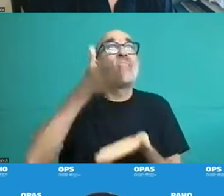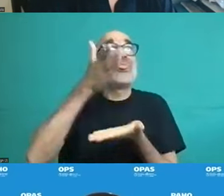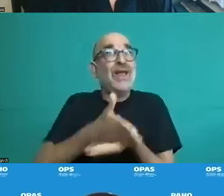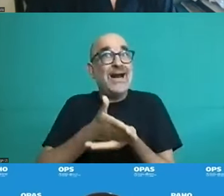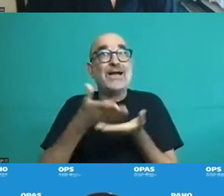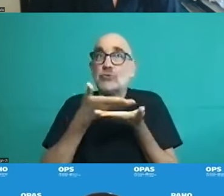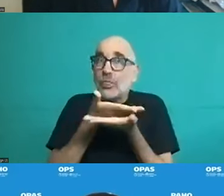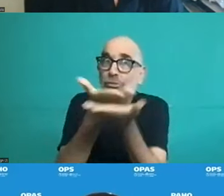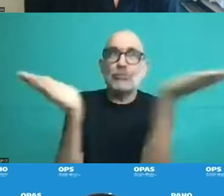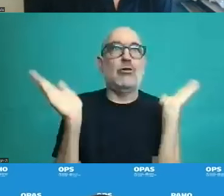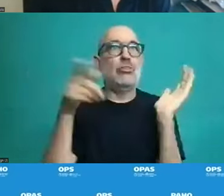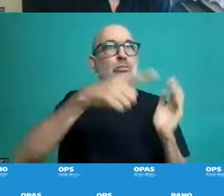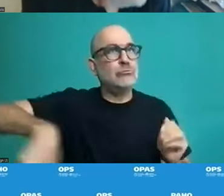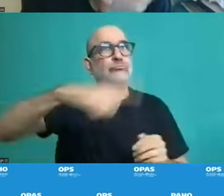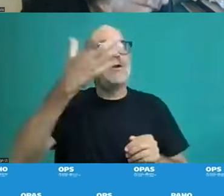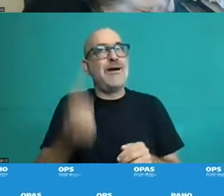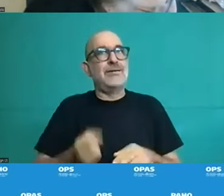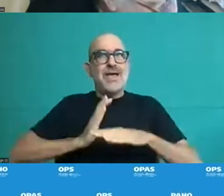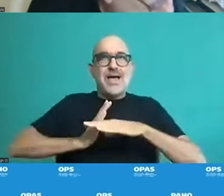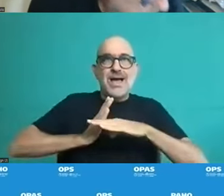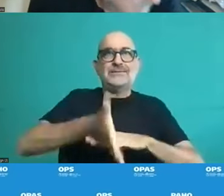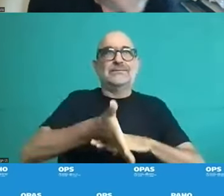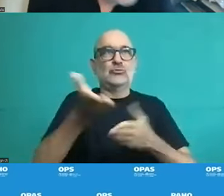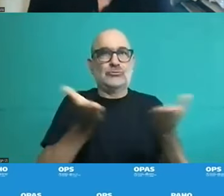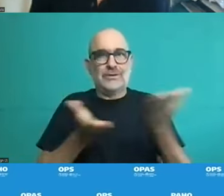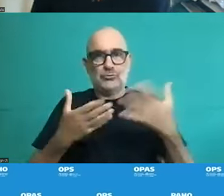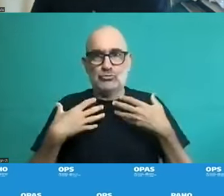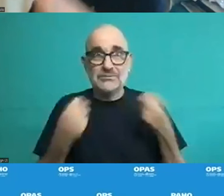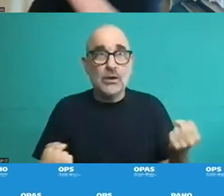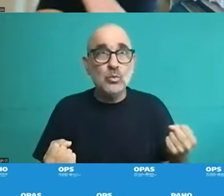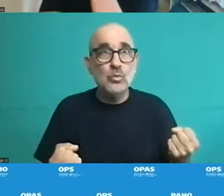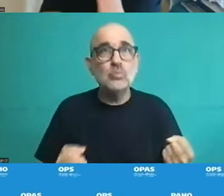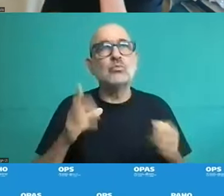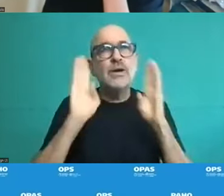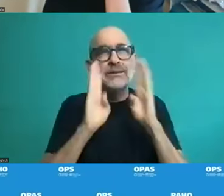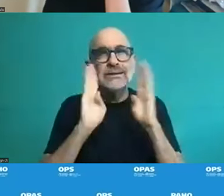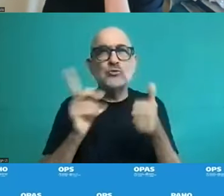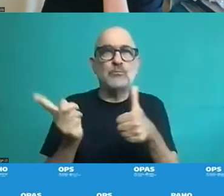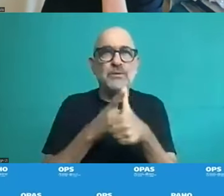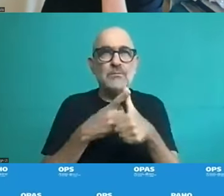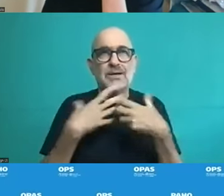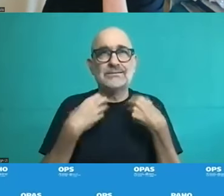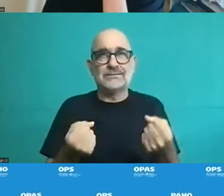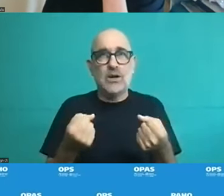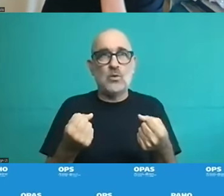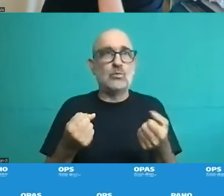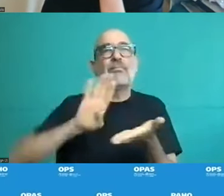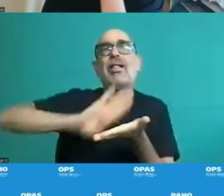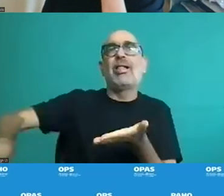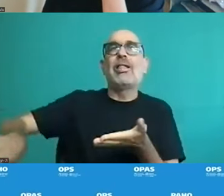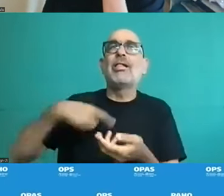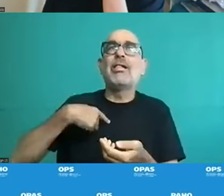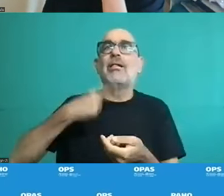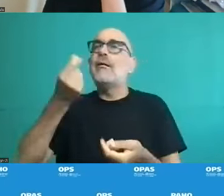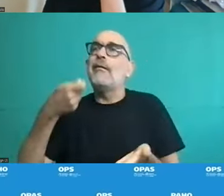contribute or not or what type of contribution is made, that we should all have equal access